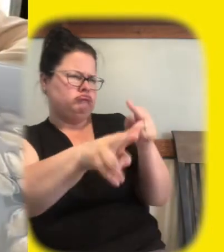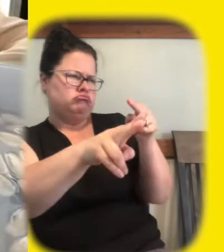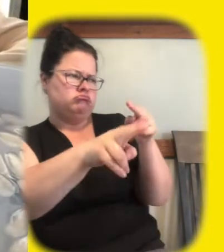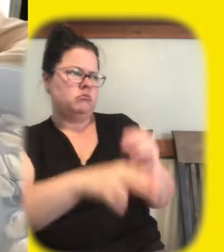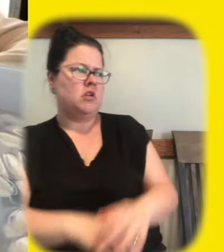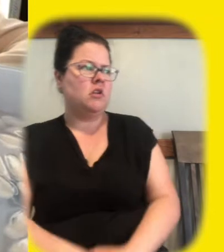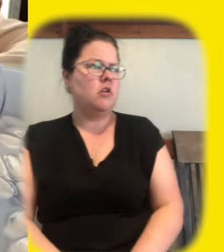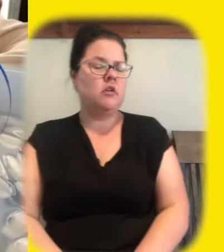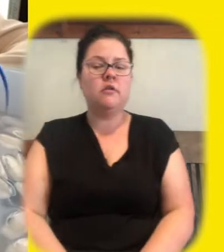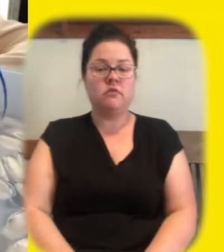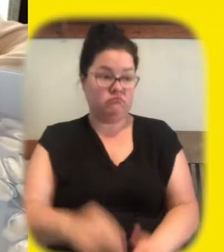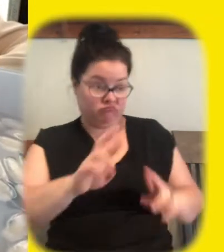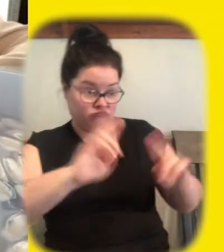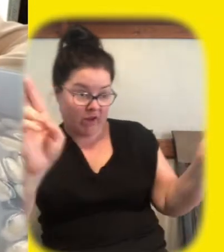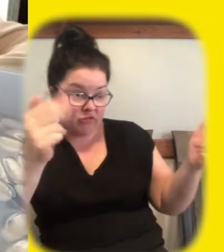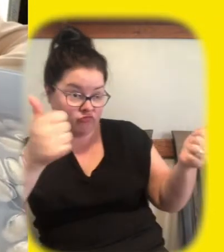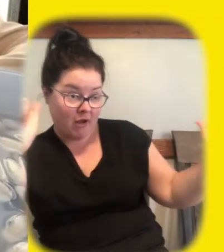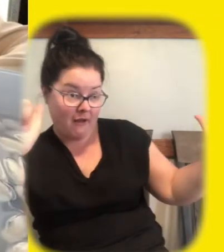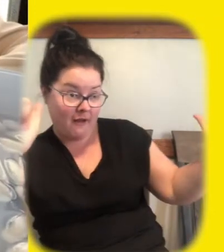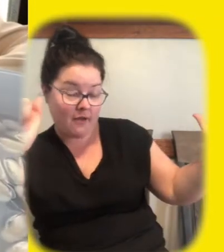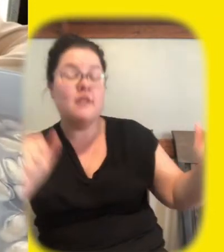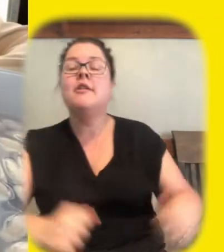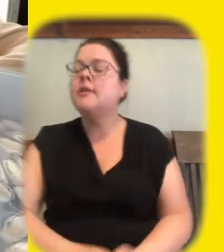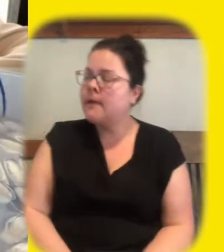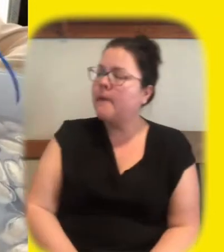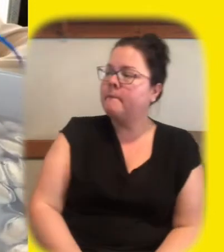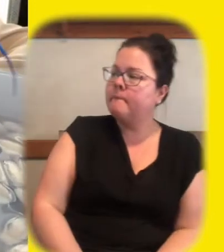okay so are we ready to give it a try